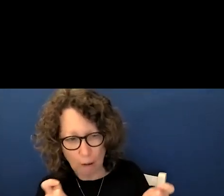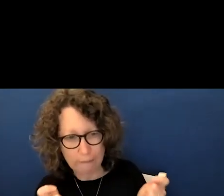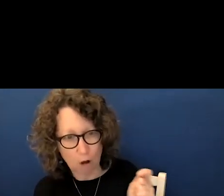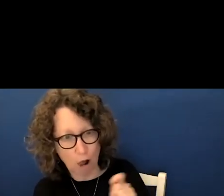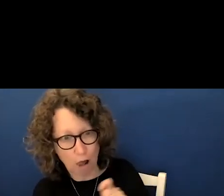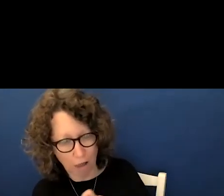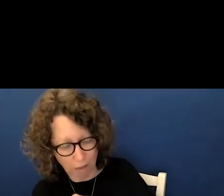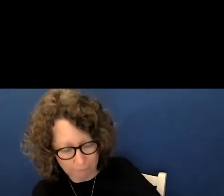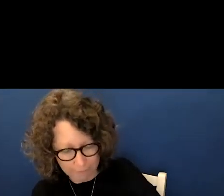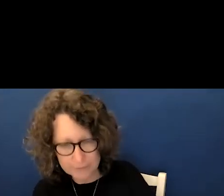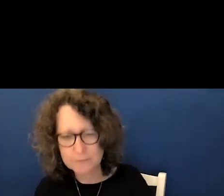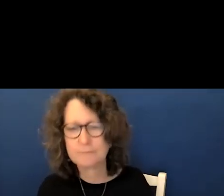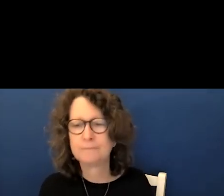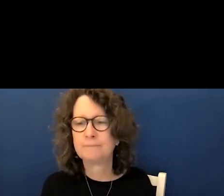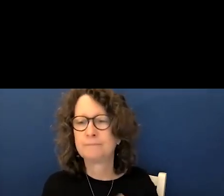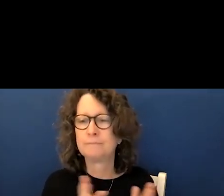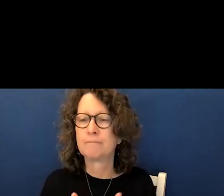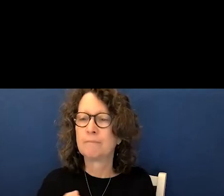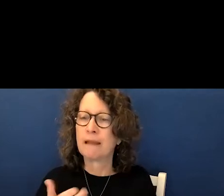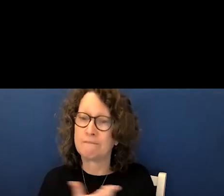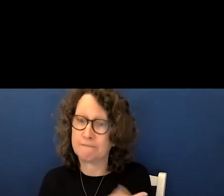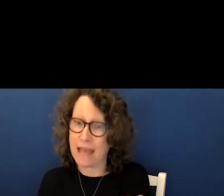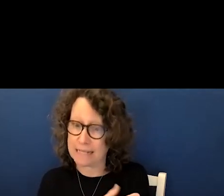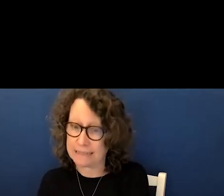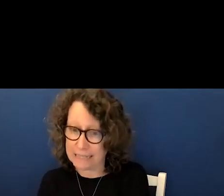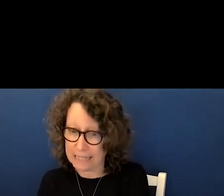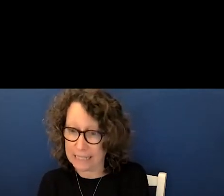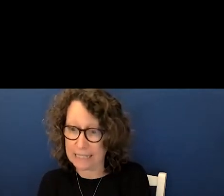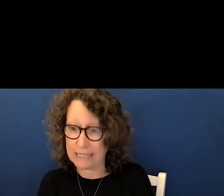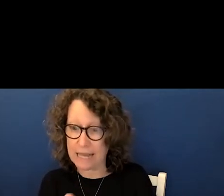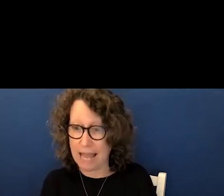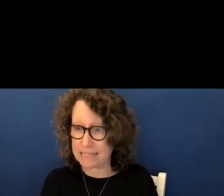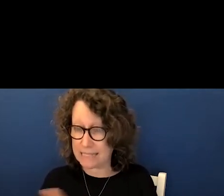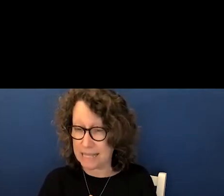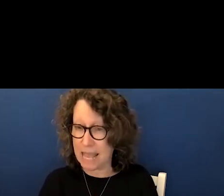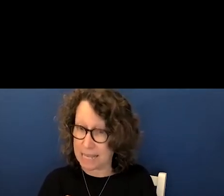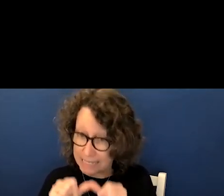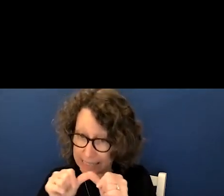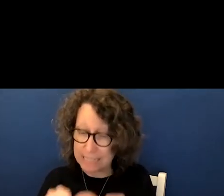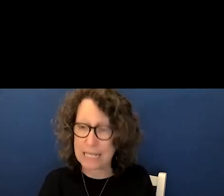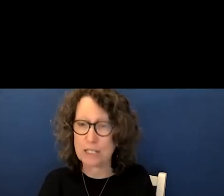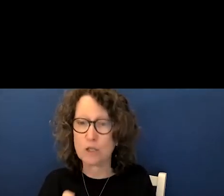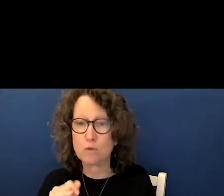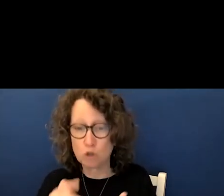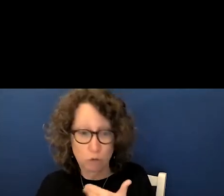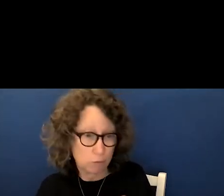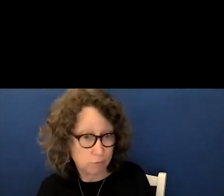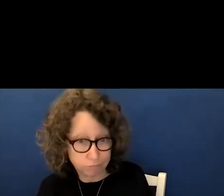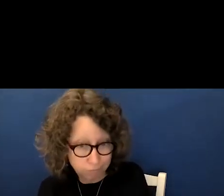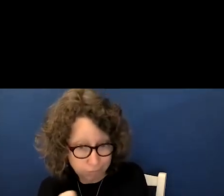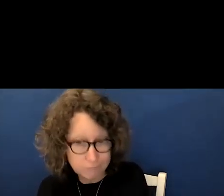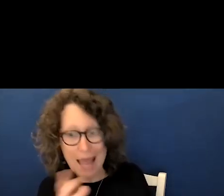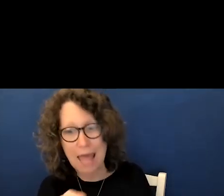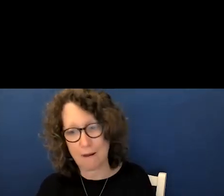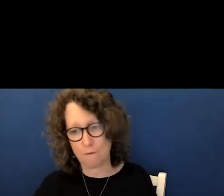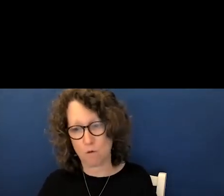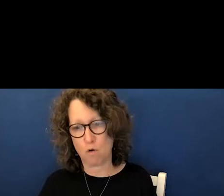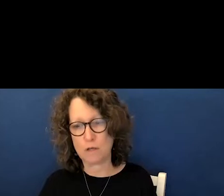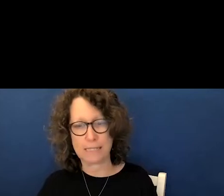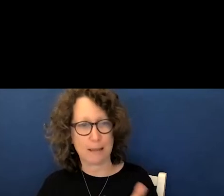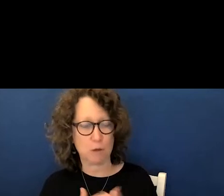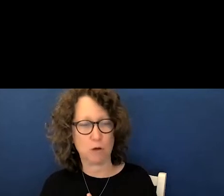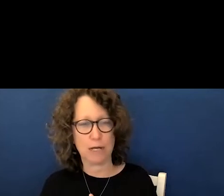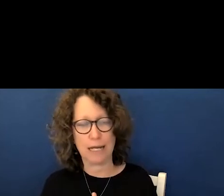vaccines as they continue to evolve and then of course our community